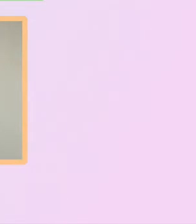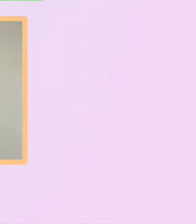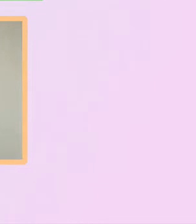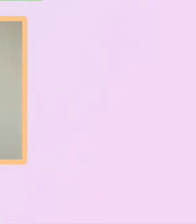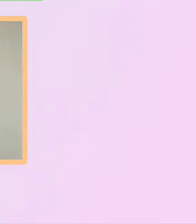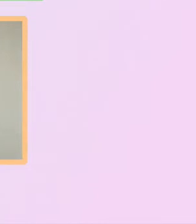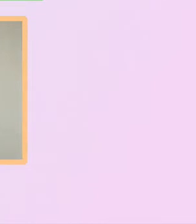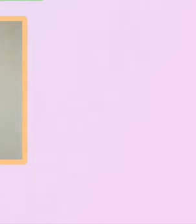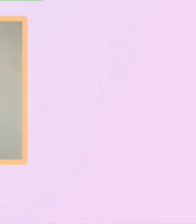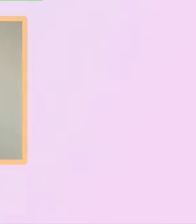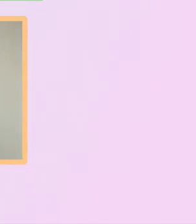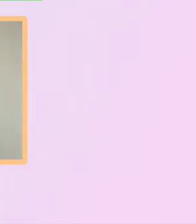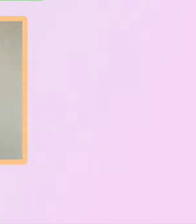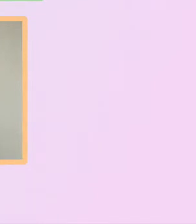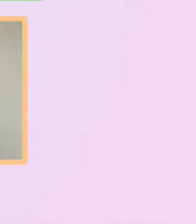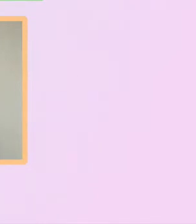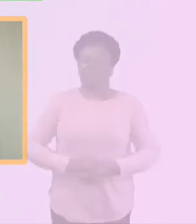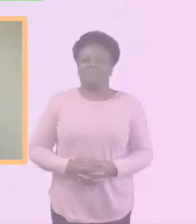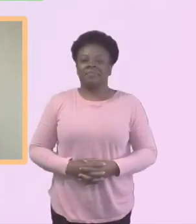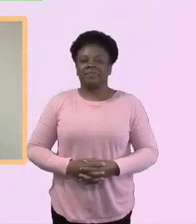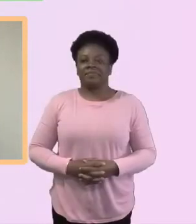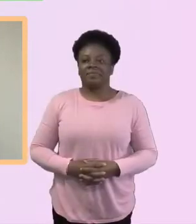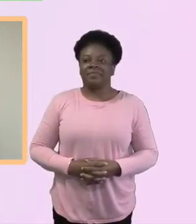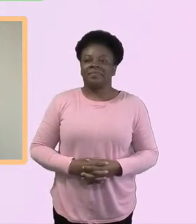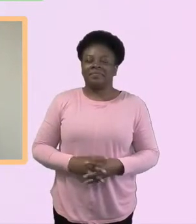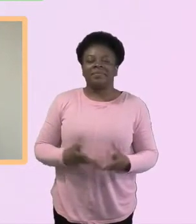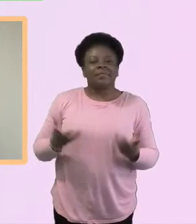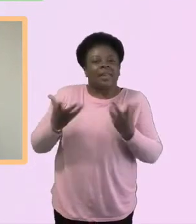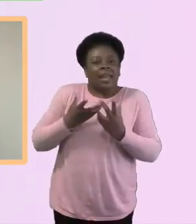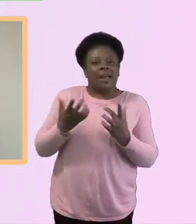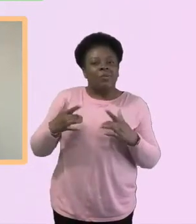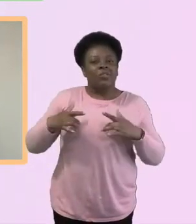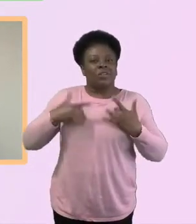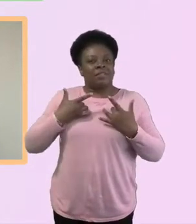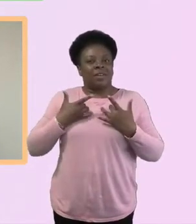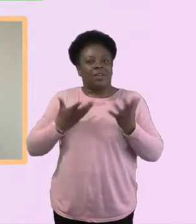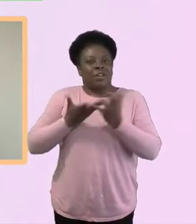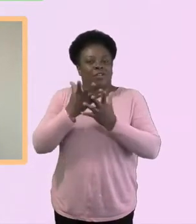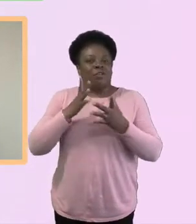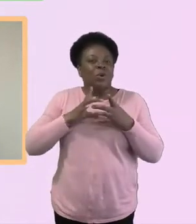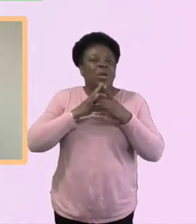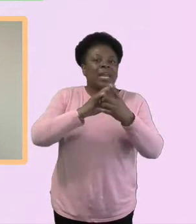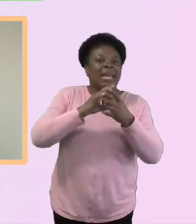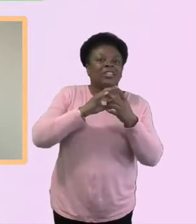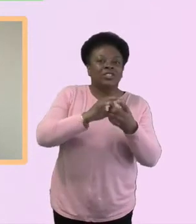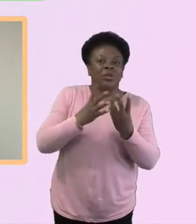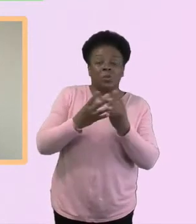COVID times? And have you picked up on an increased interest in spiritual things?